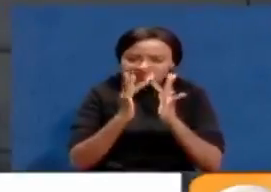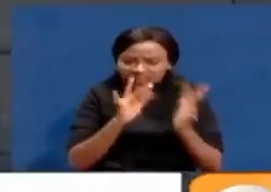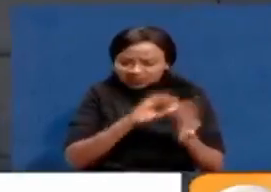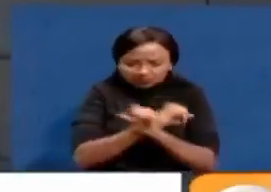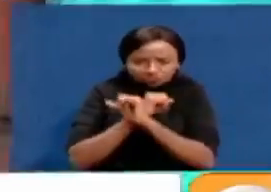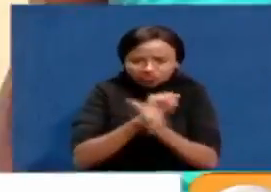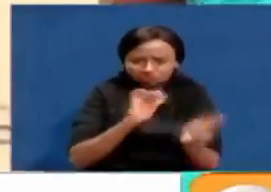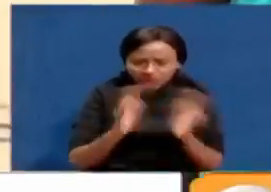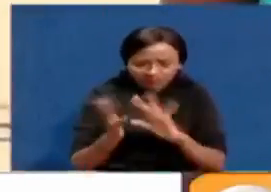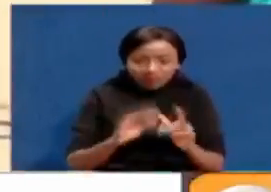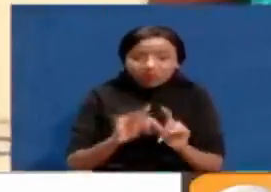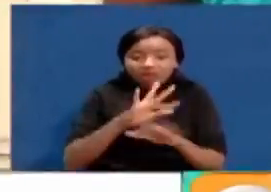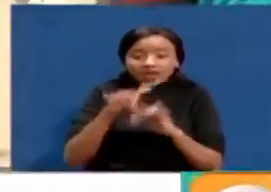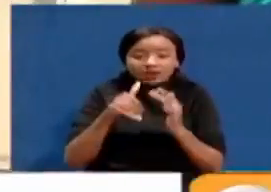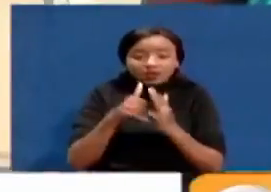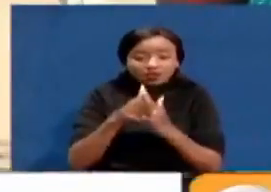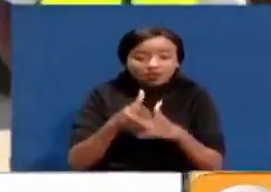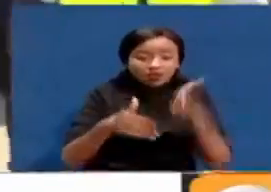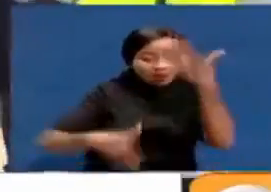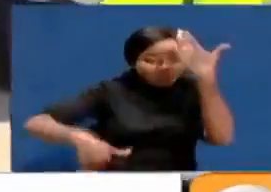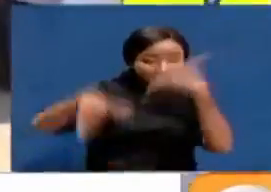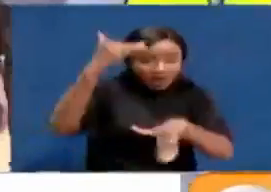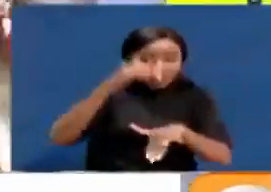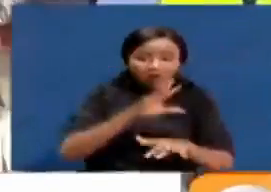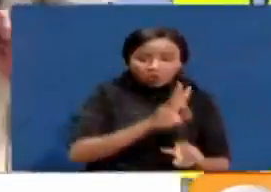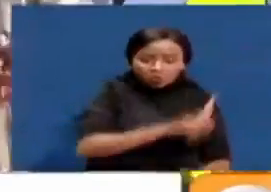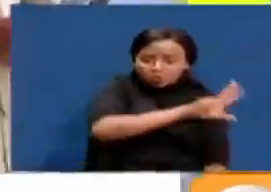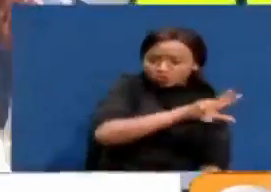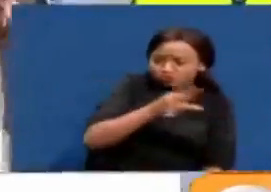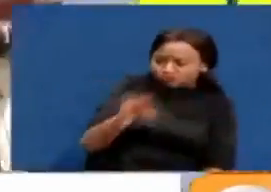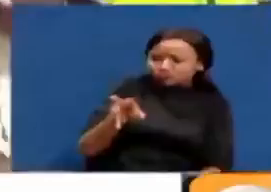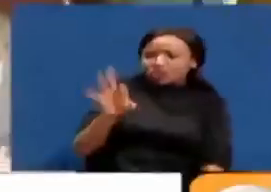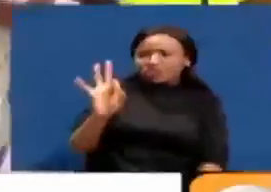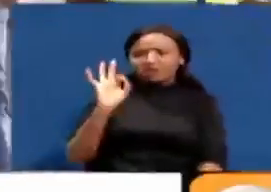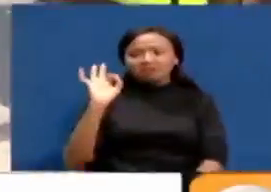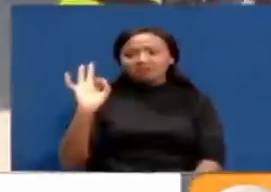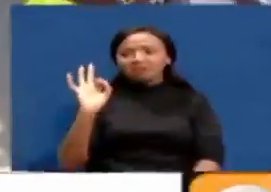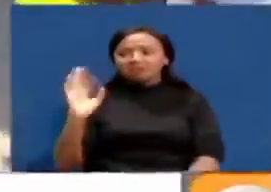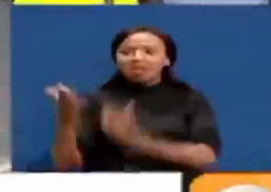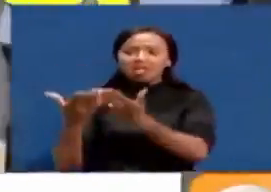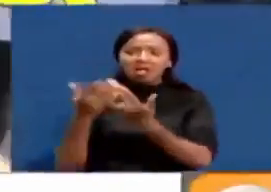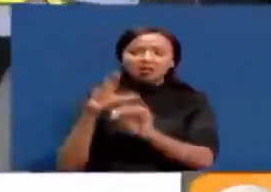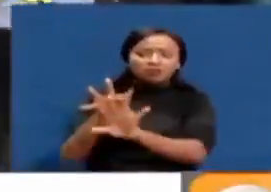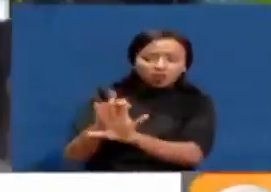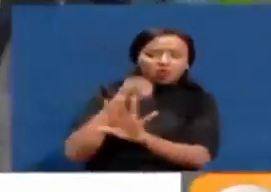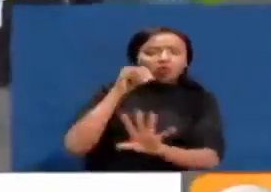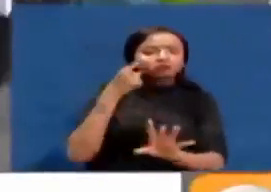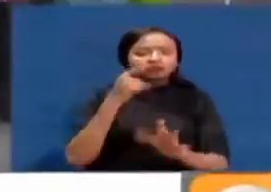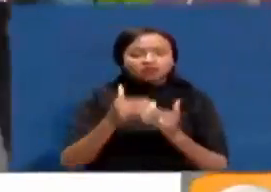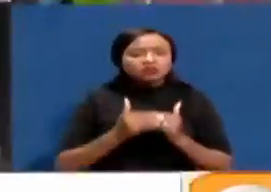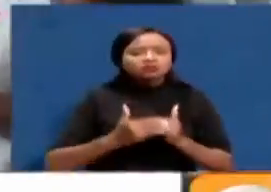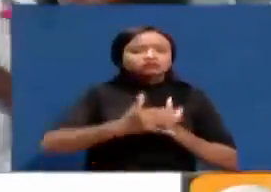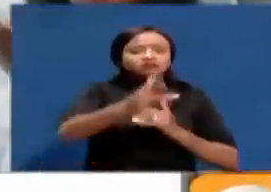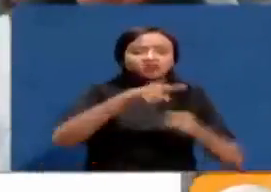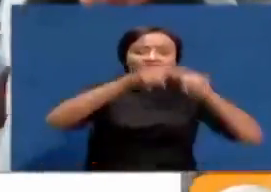geospatial specialists has set a precedent which the head of state said will be used as a blueprint as the country leans on